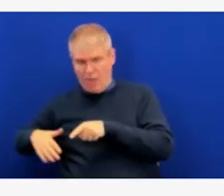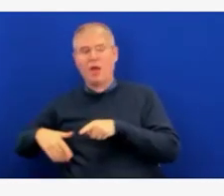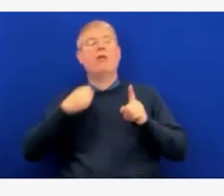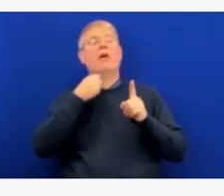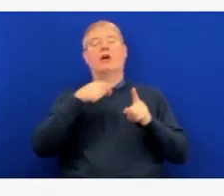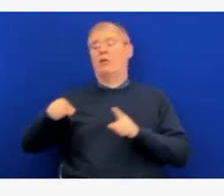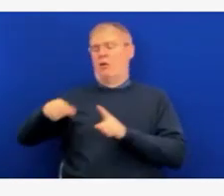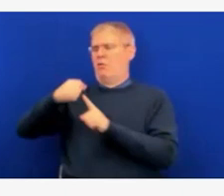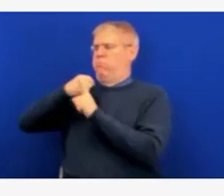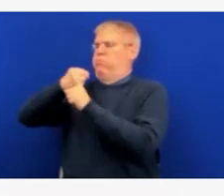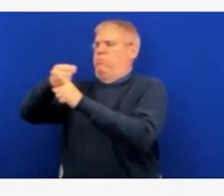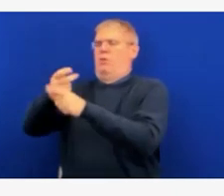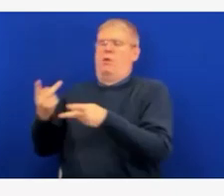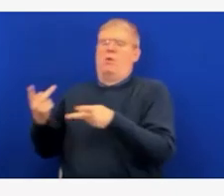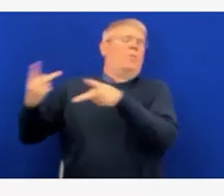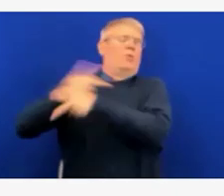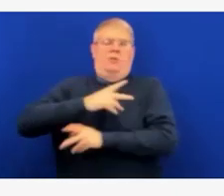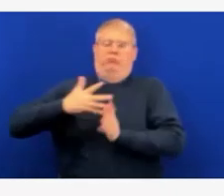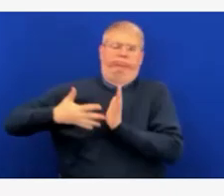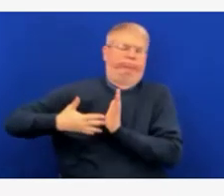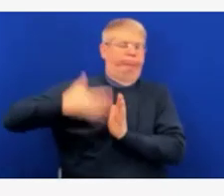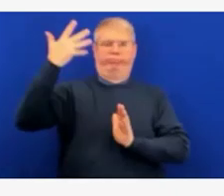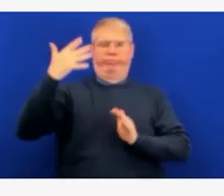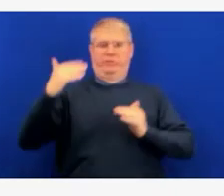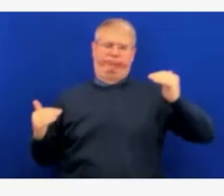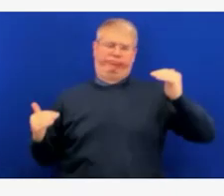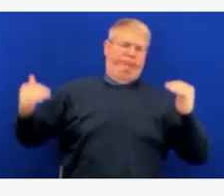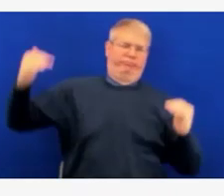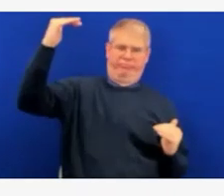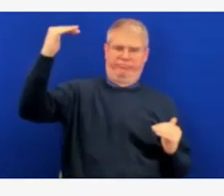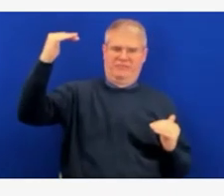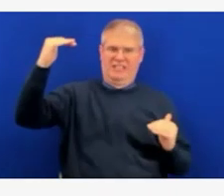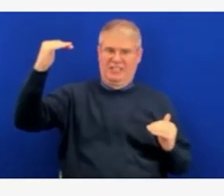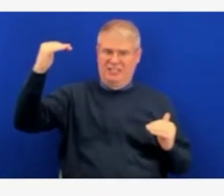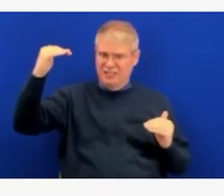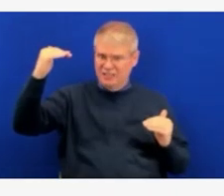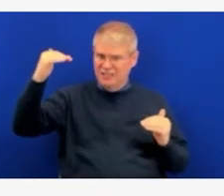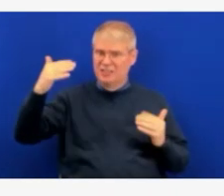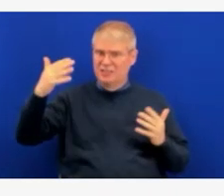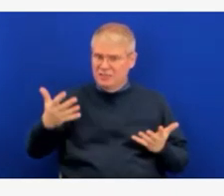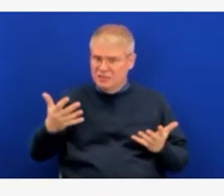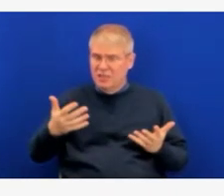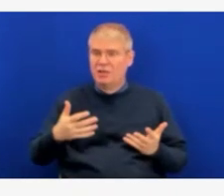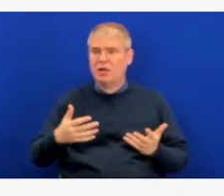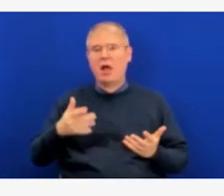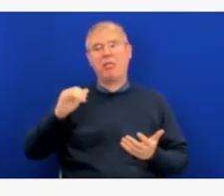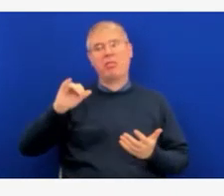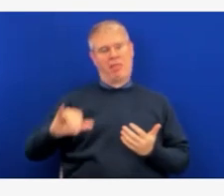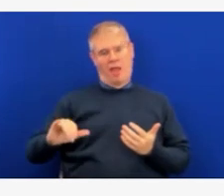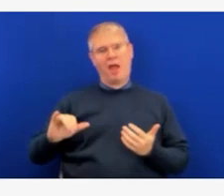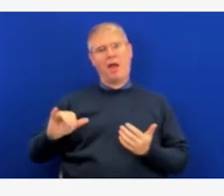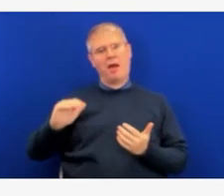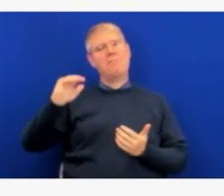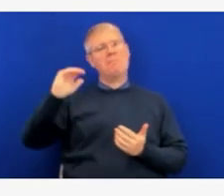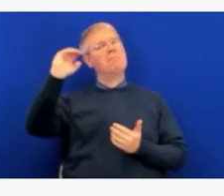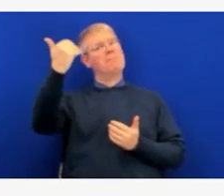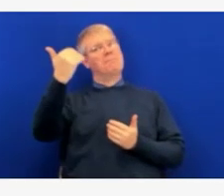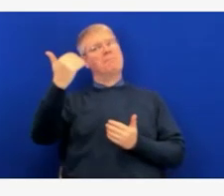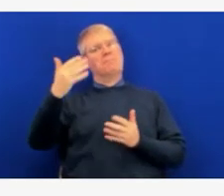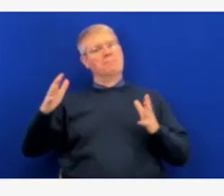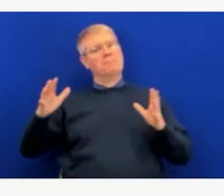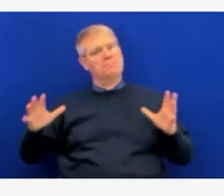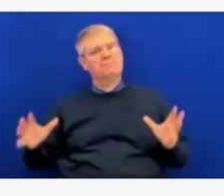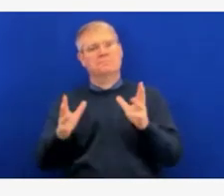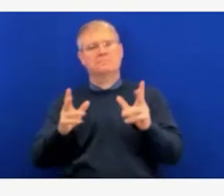every single day to get a vaccine, even at this stage of the pandemic. I want to stress that it's not too late to get your first,